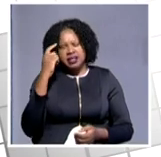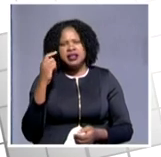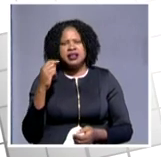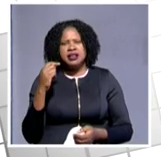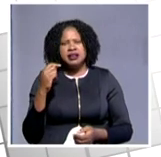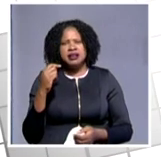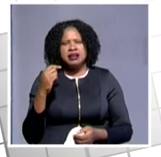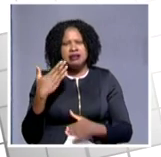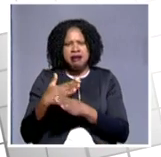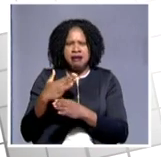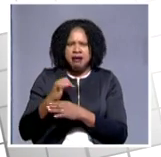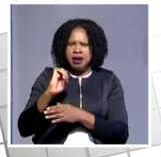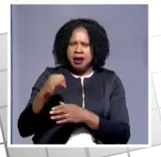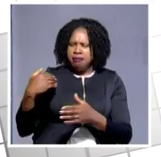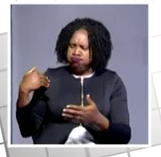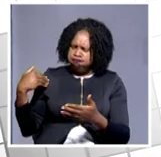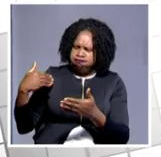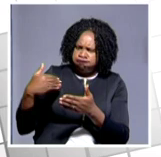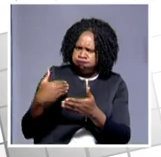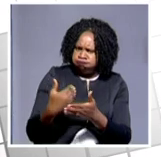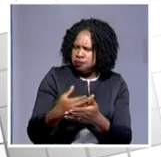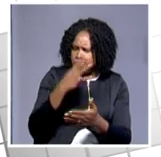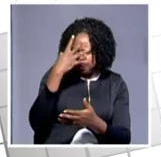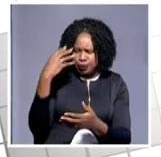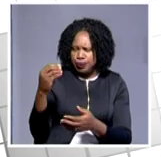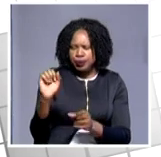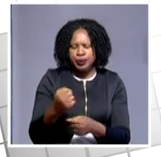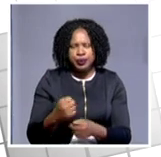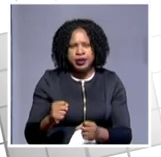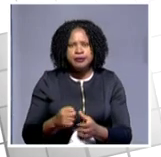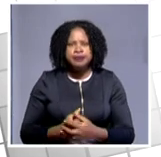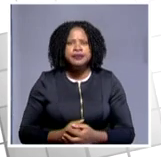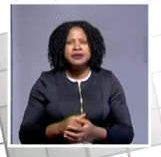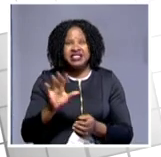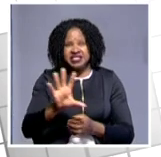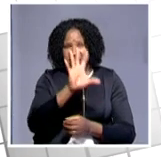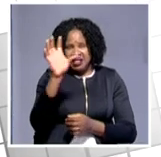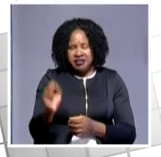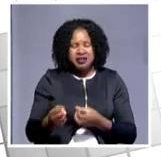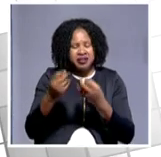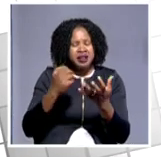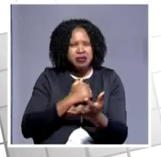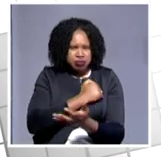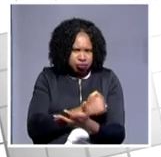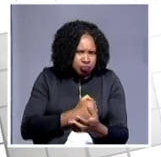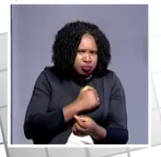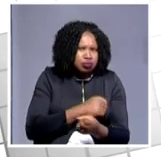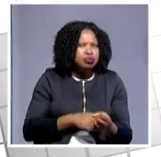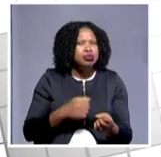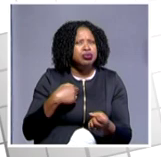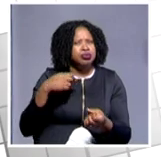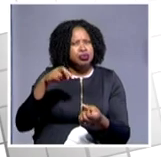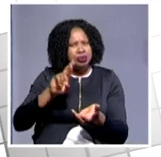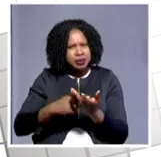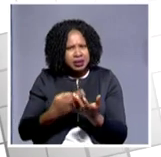draw from, but they need to really work in a greater interest of the country. And Africa is here to give solidarity. Namibia, I'm representing Namibia.